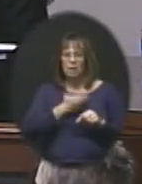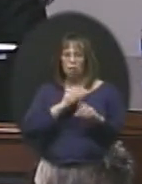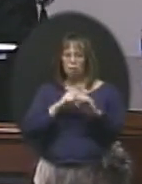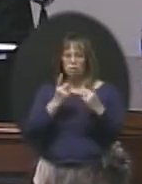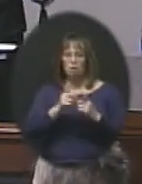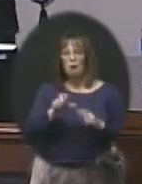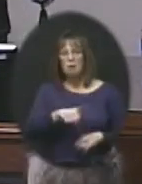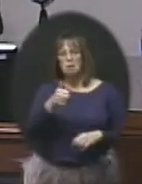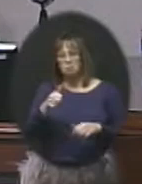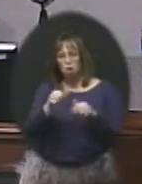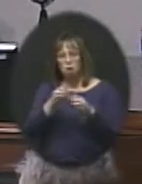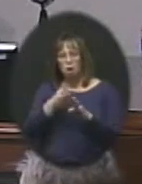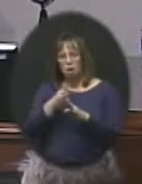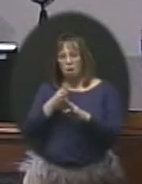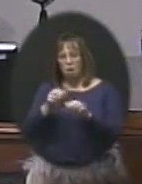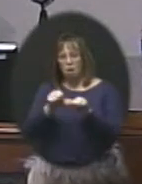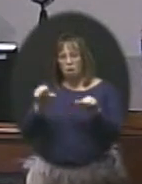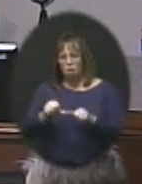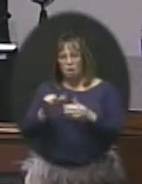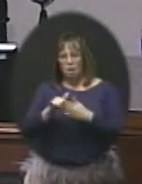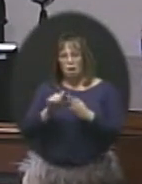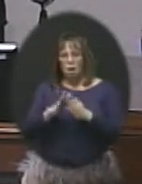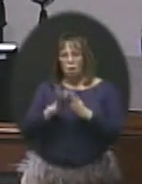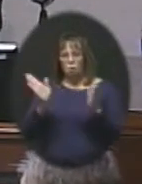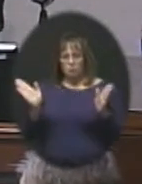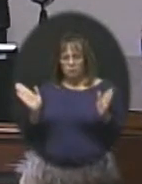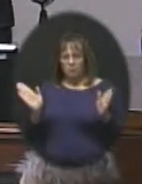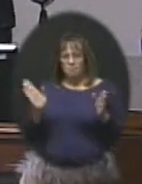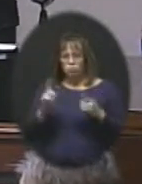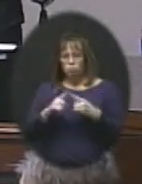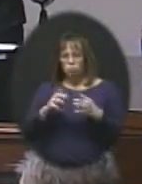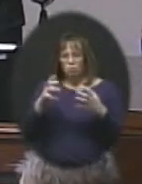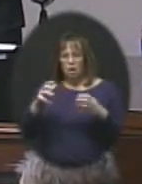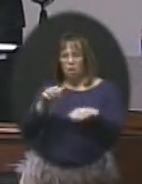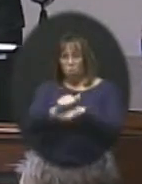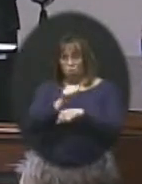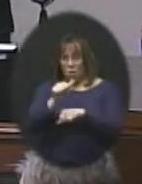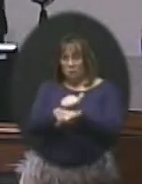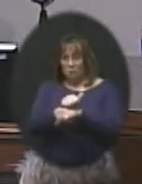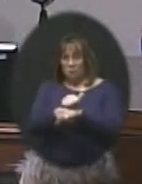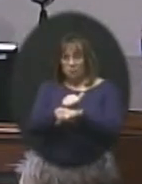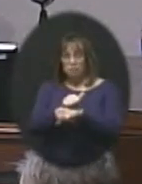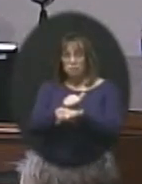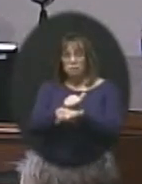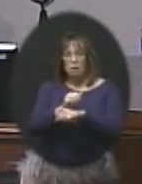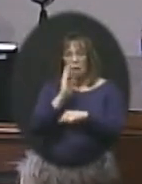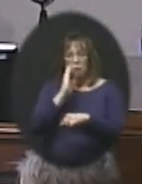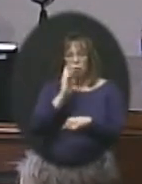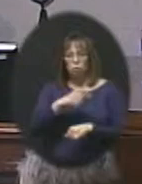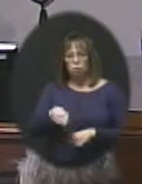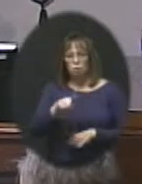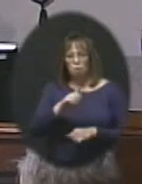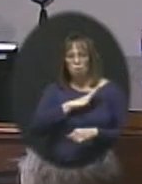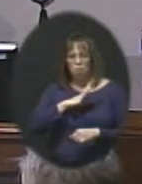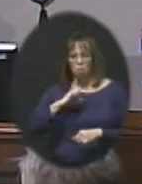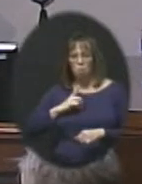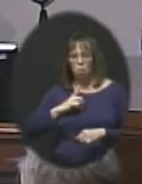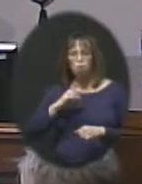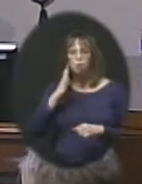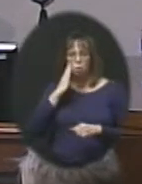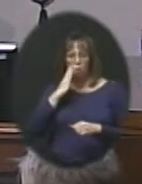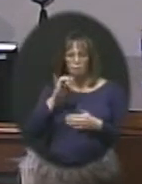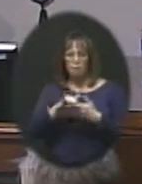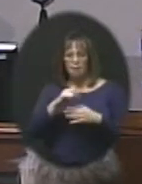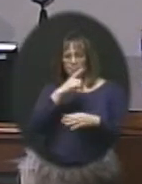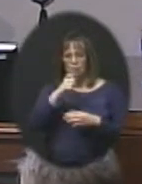Another area that opens us up to quite a lot of risk, and I know that you as a board are aware of this risk because